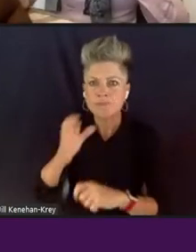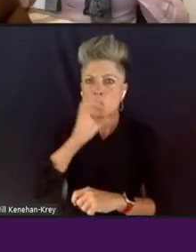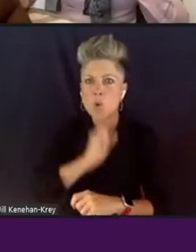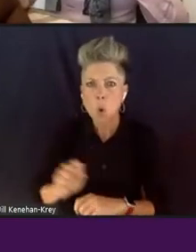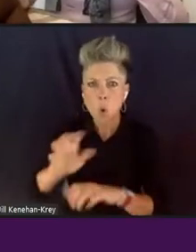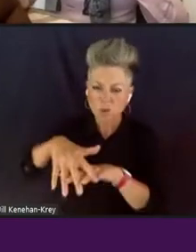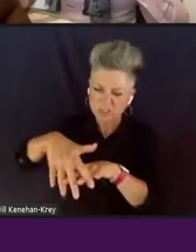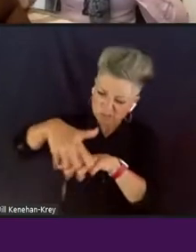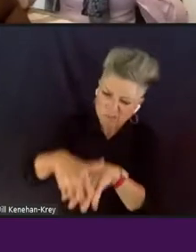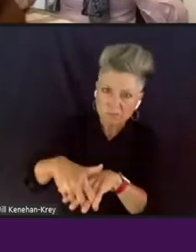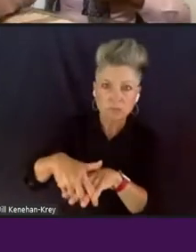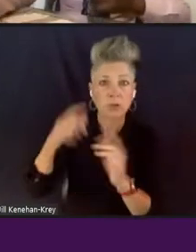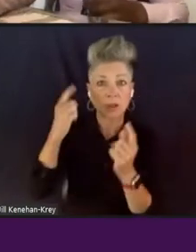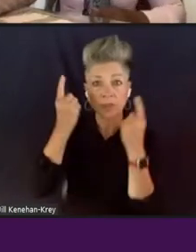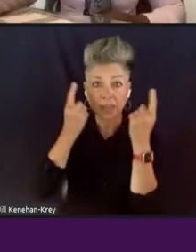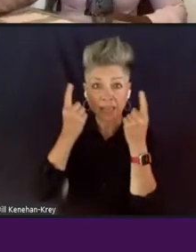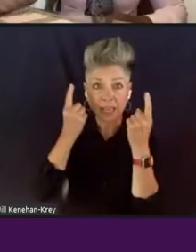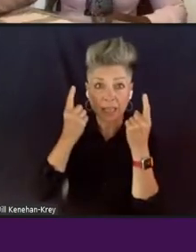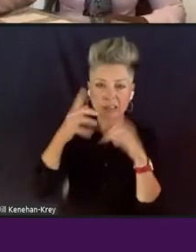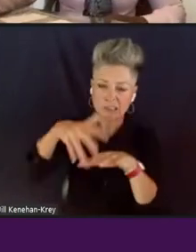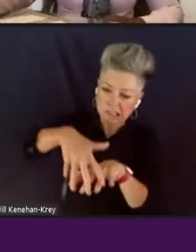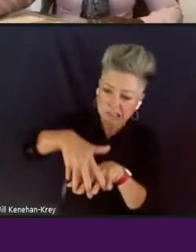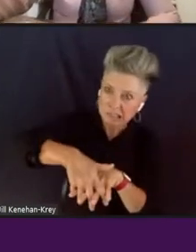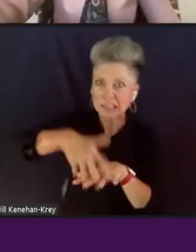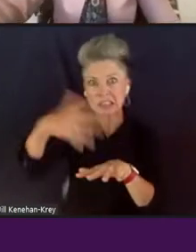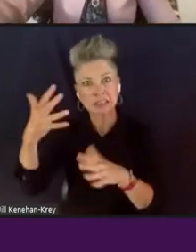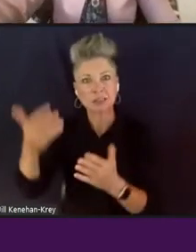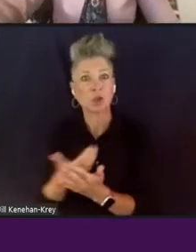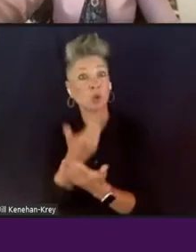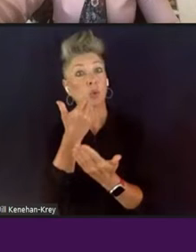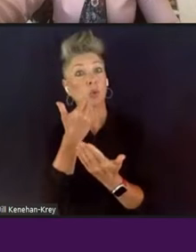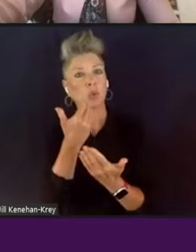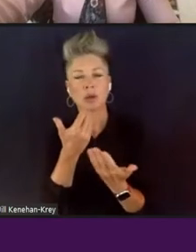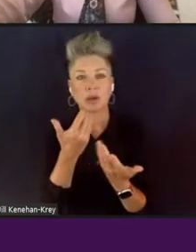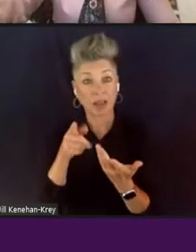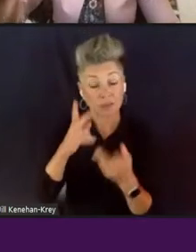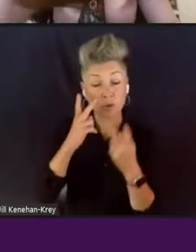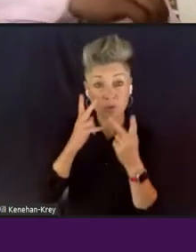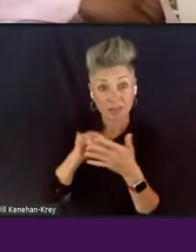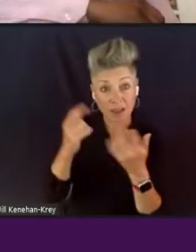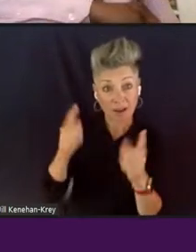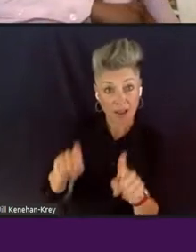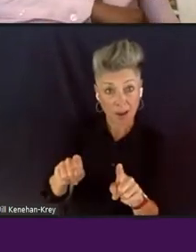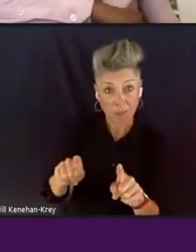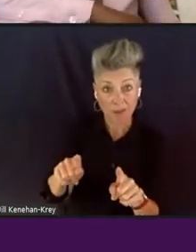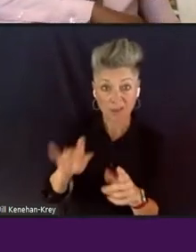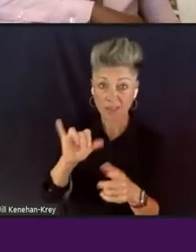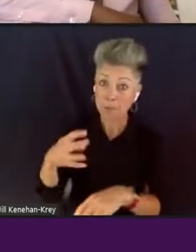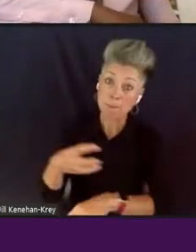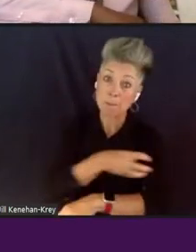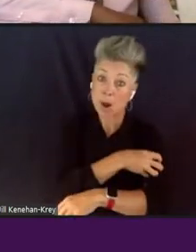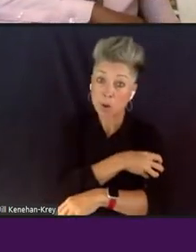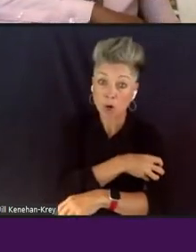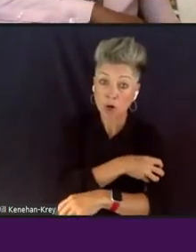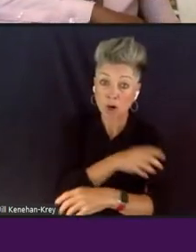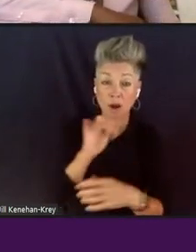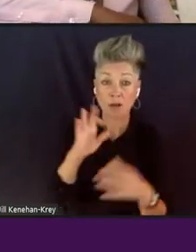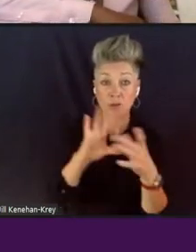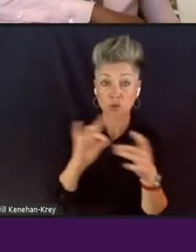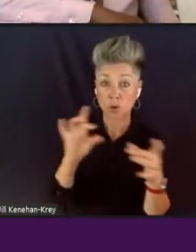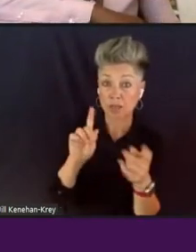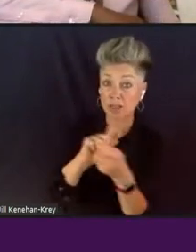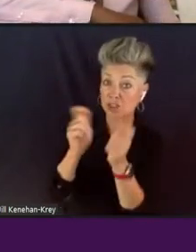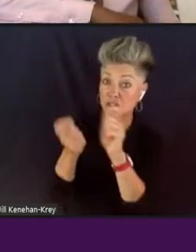in the making of Philly DA or during this engagement period? Have you seen the power of storytelling actually shifting?